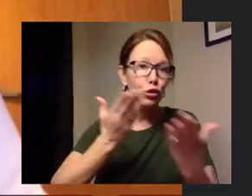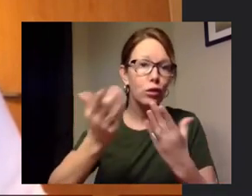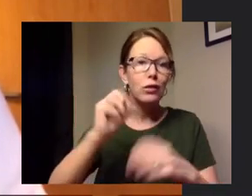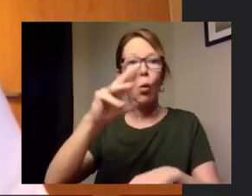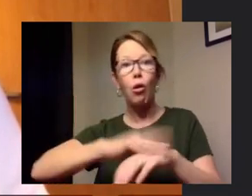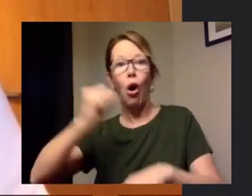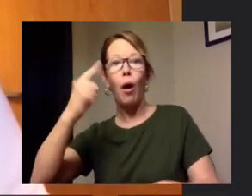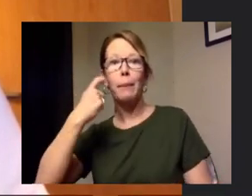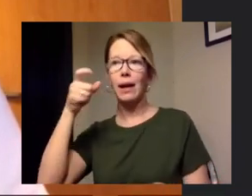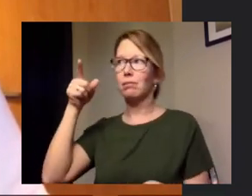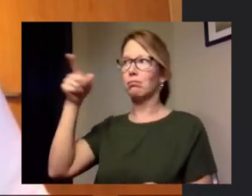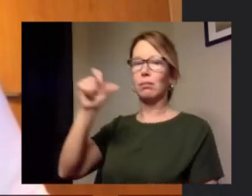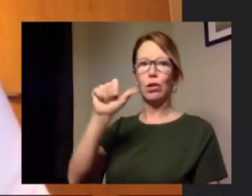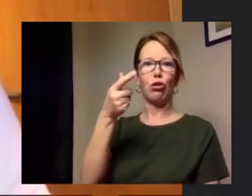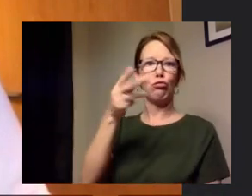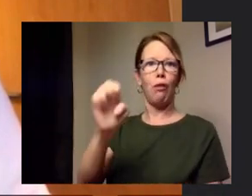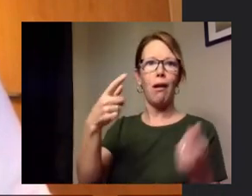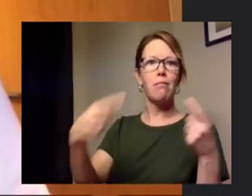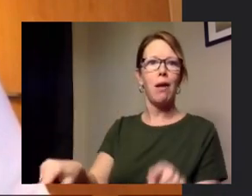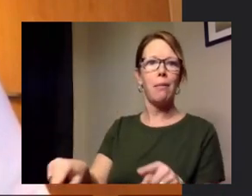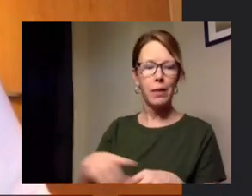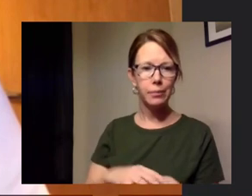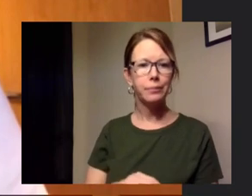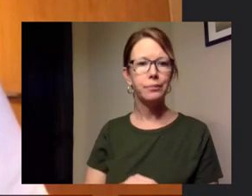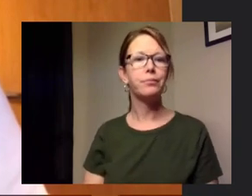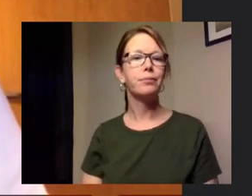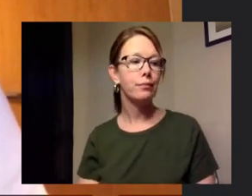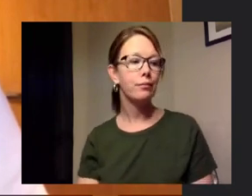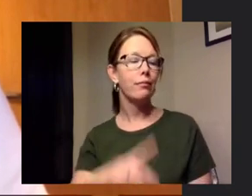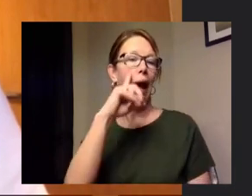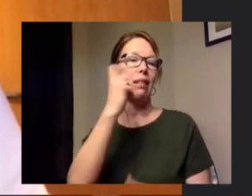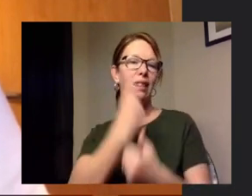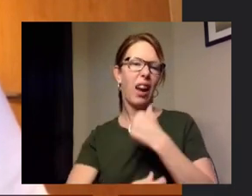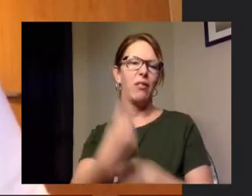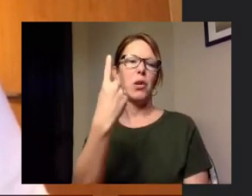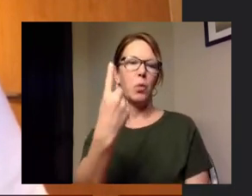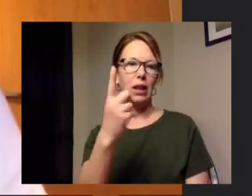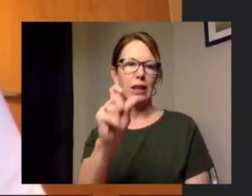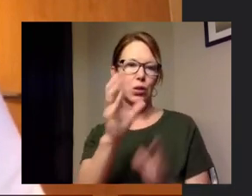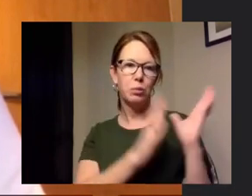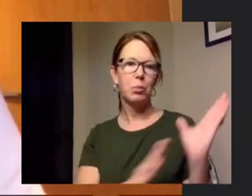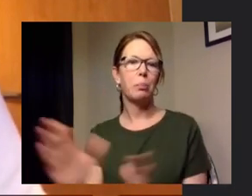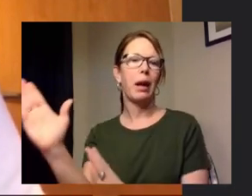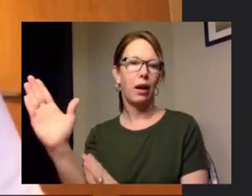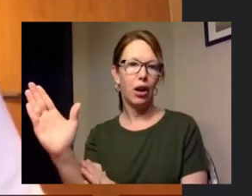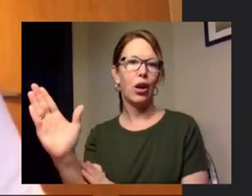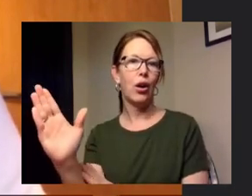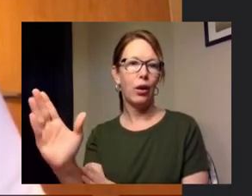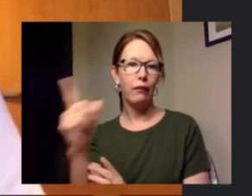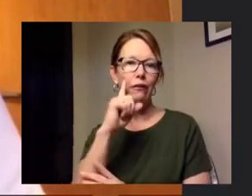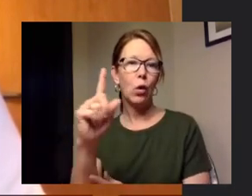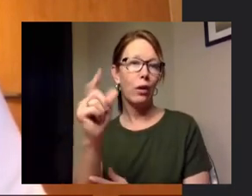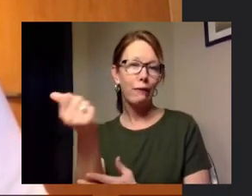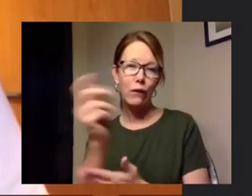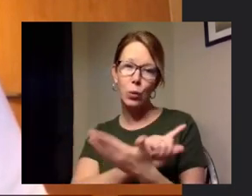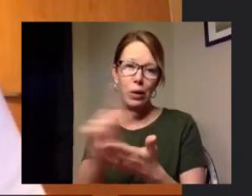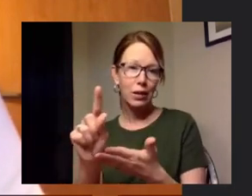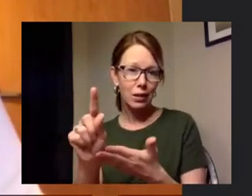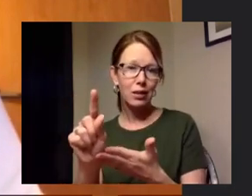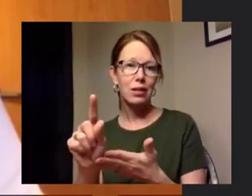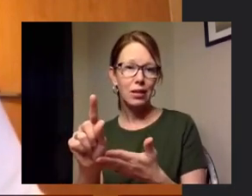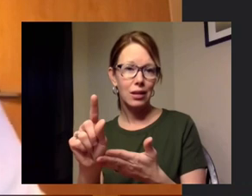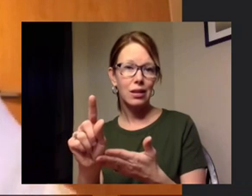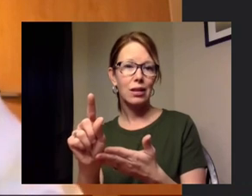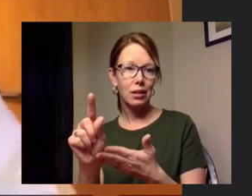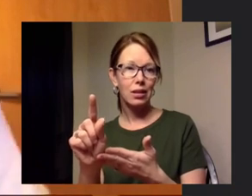i do think that um everyone needs to prepare for the next few weeks because as as we